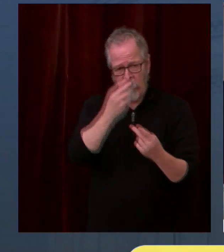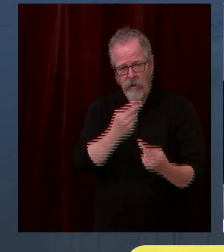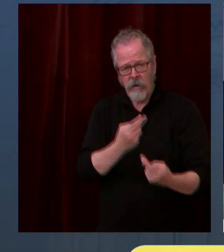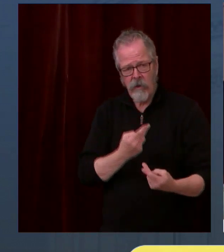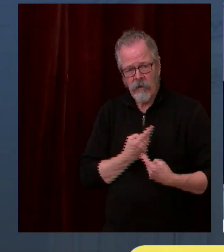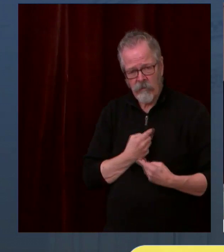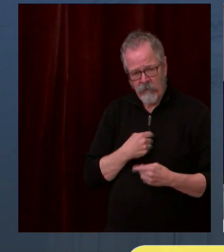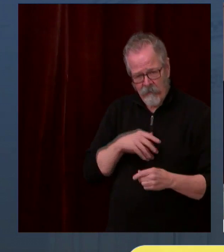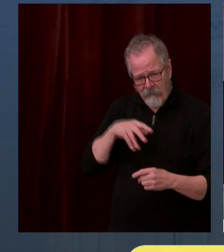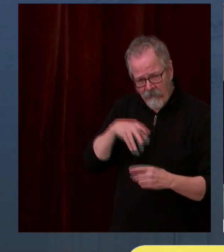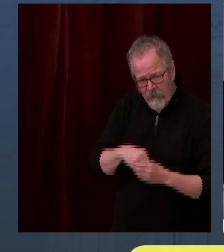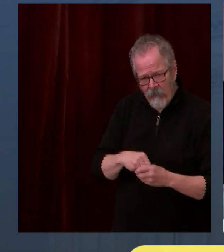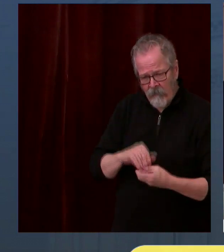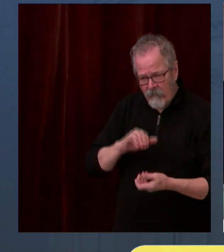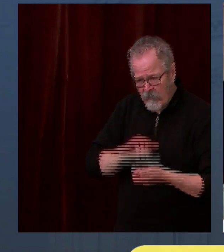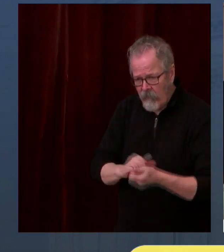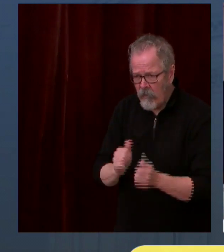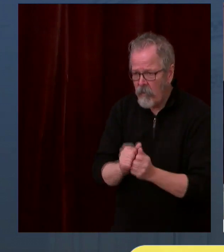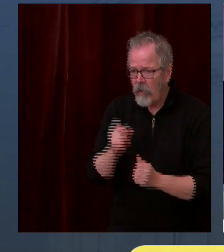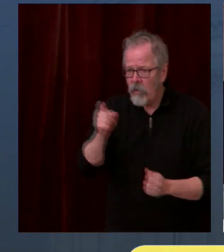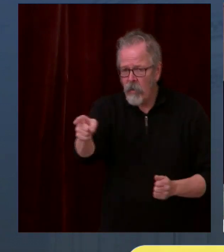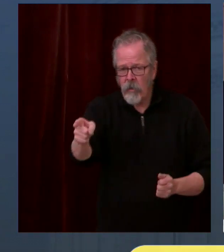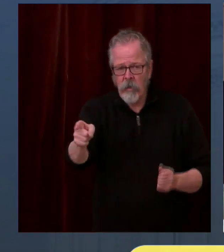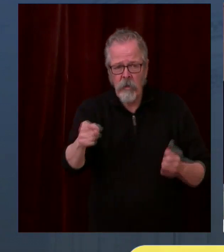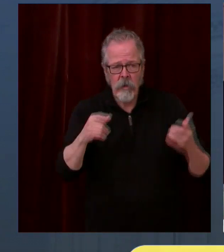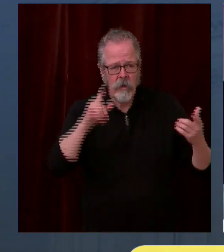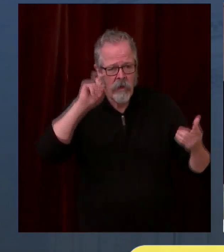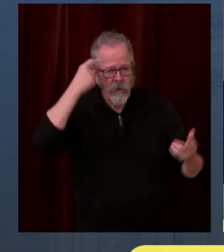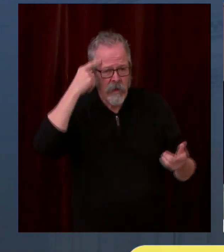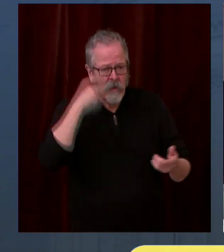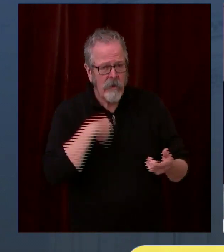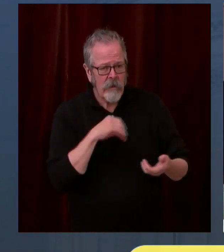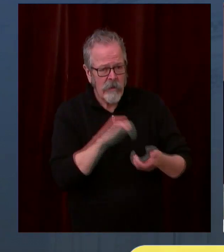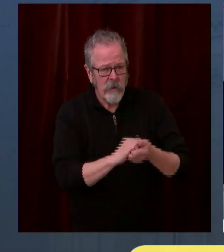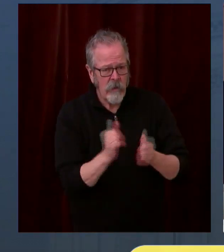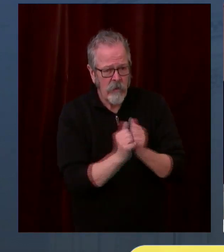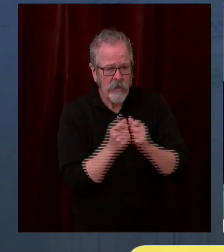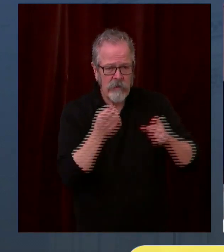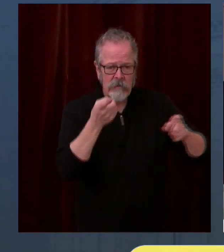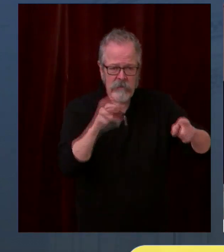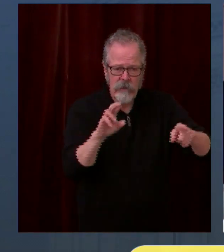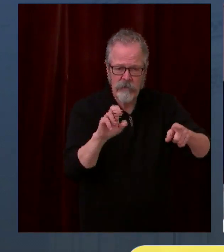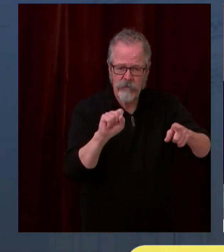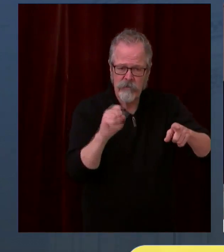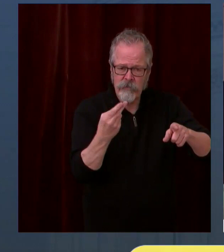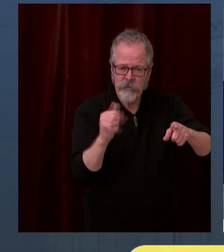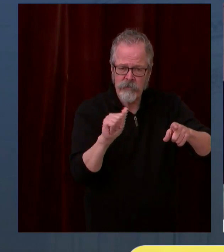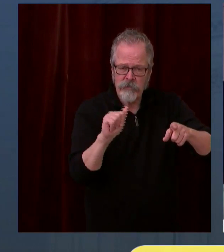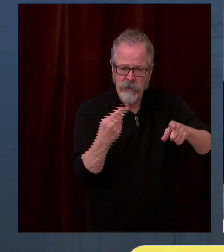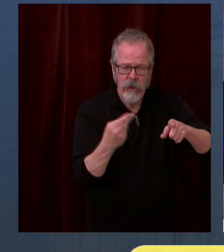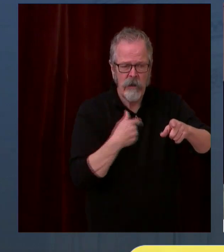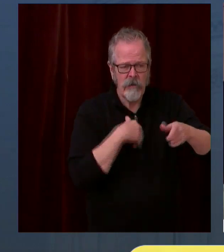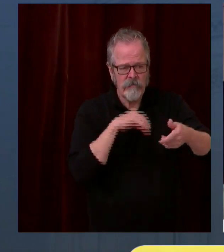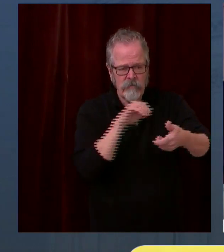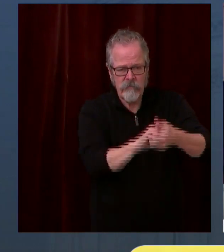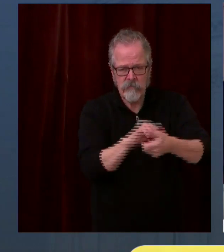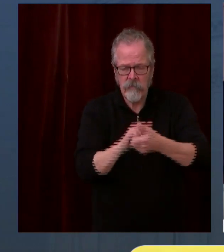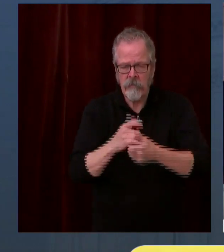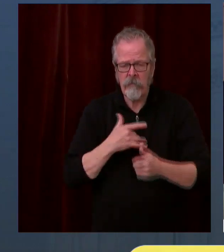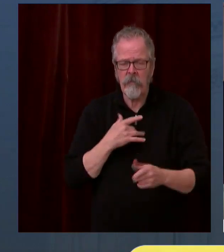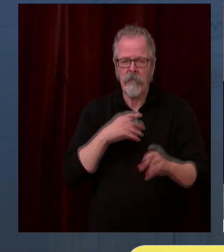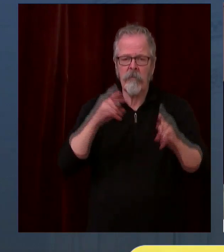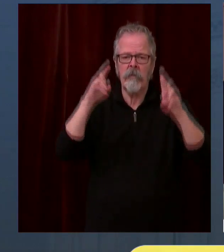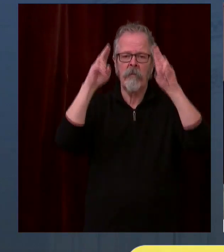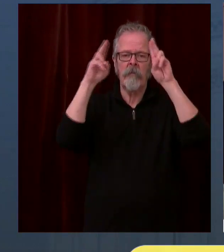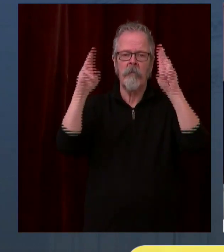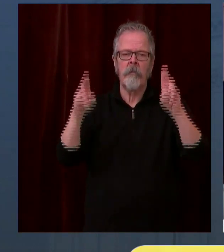champions, Dr. Shah, our labor partners, the entire health care community throughout the state, and certainly the